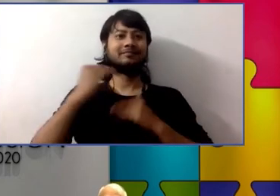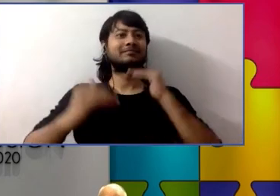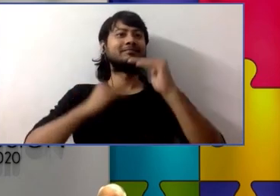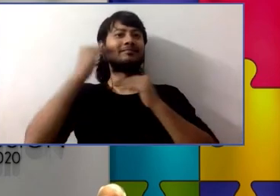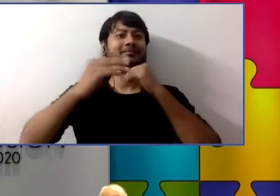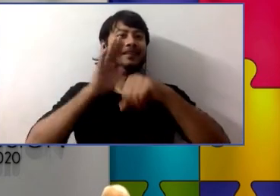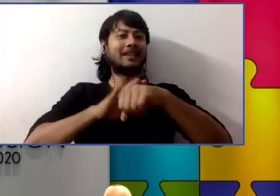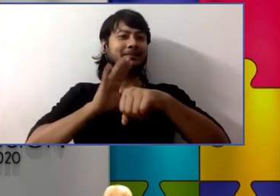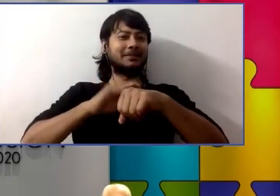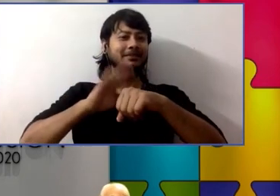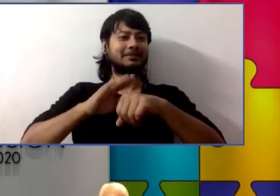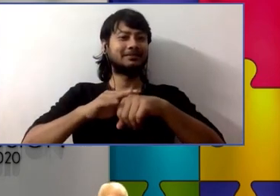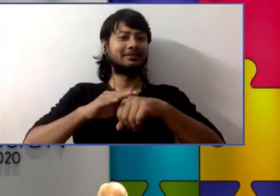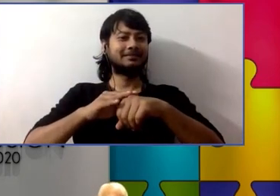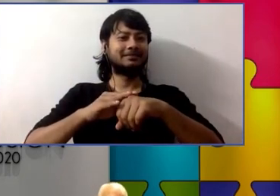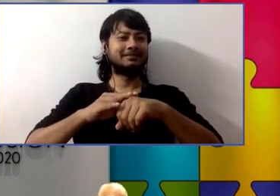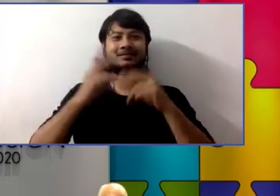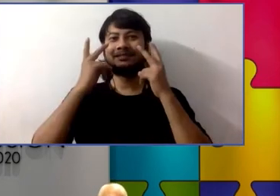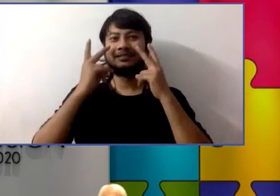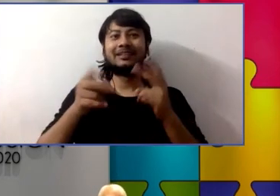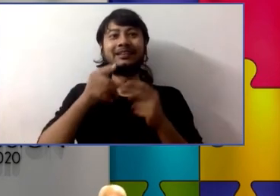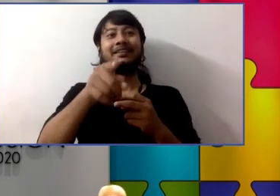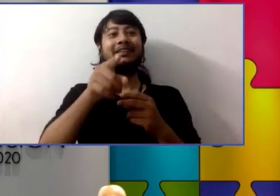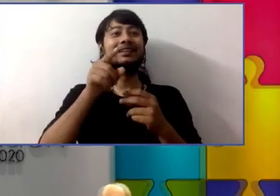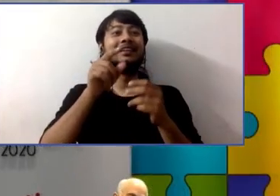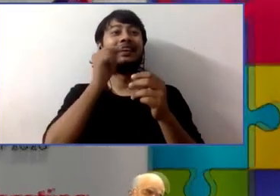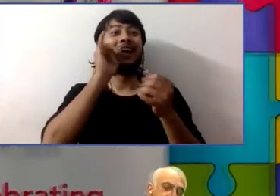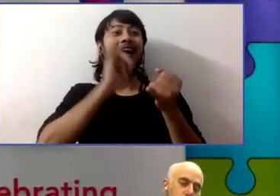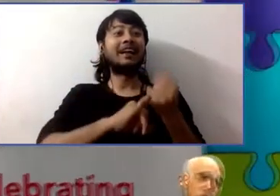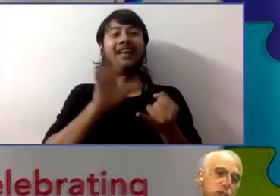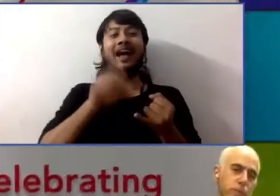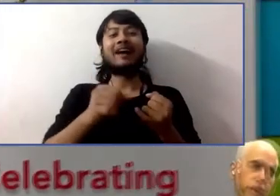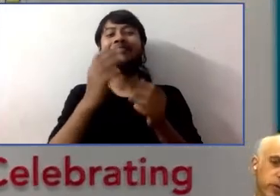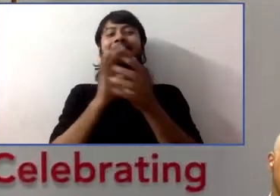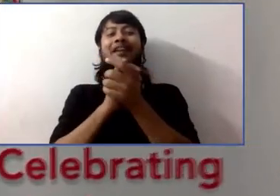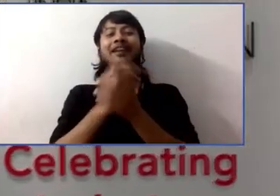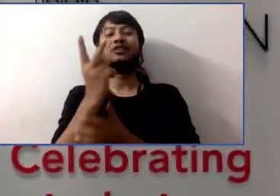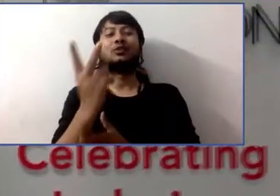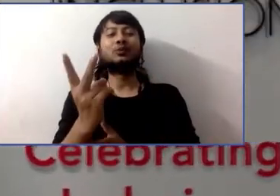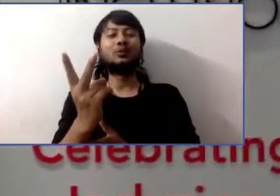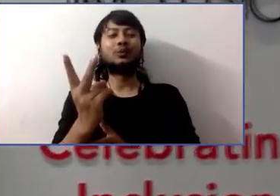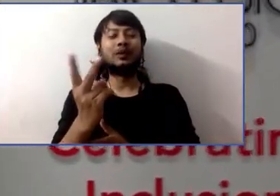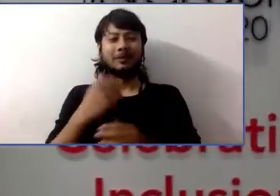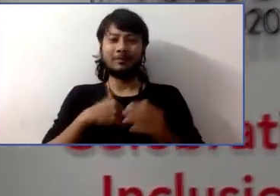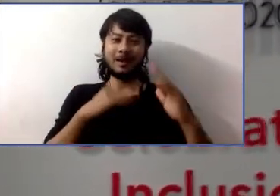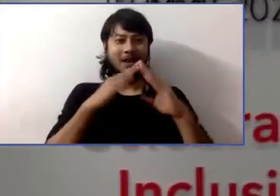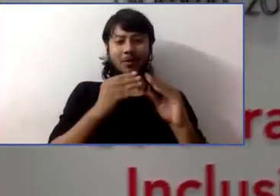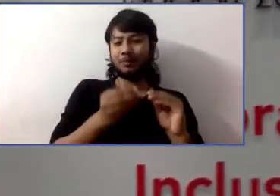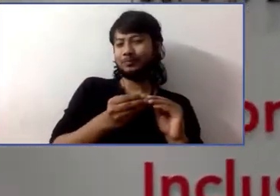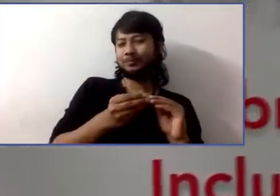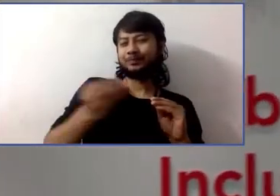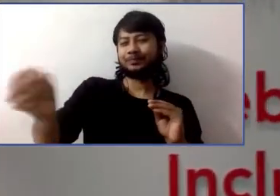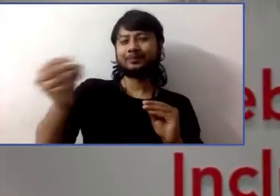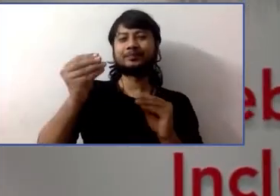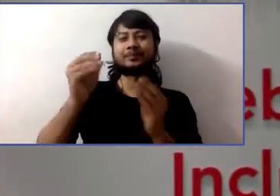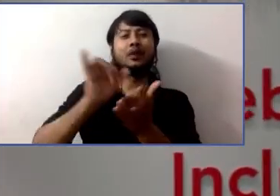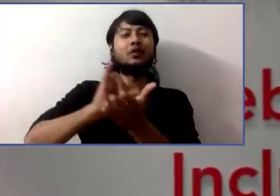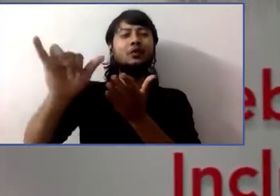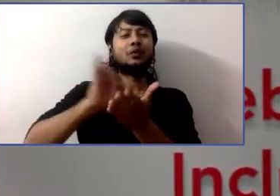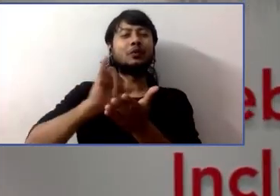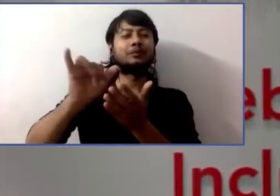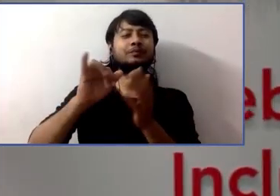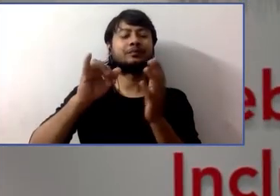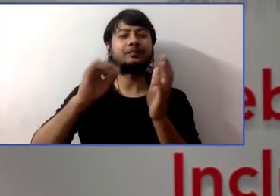had with two of his friends jacob and fletcher going to a community a few hundred miles from here called cooperstown new york it's where the the